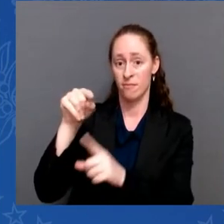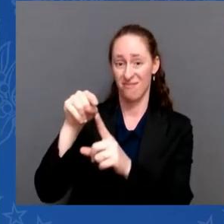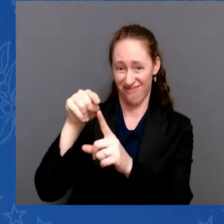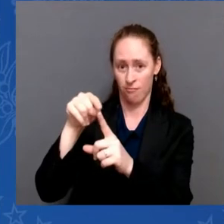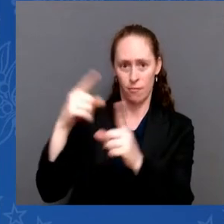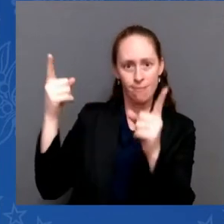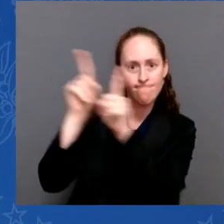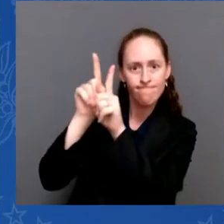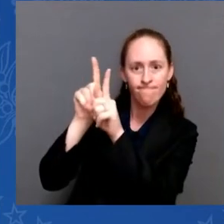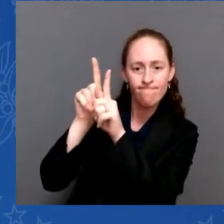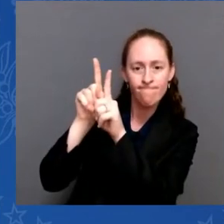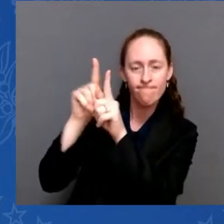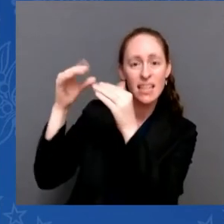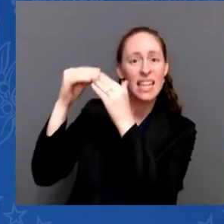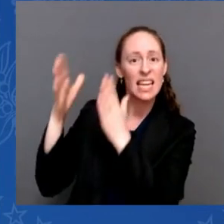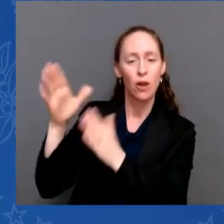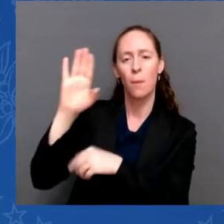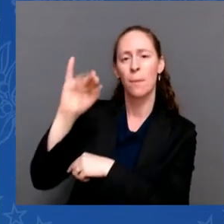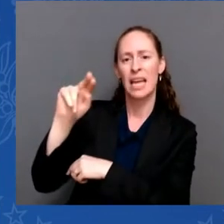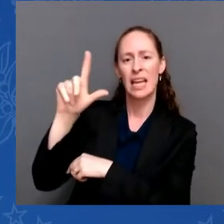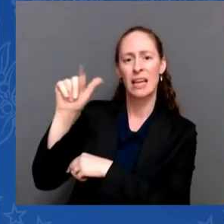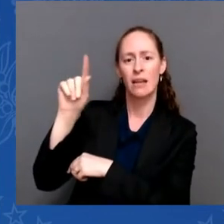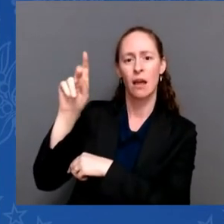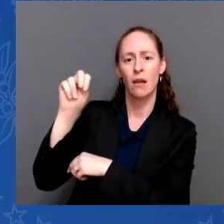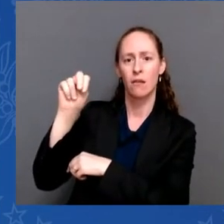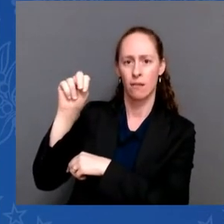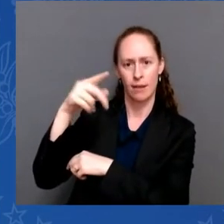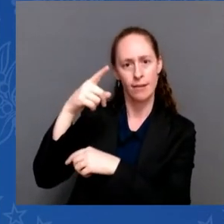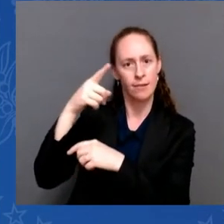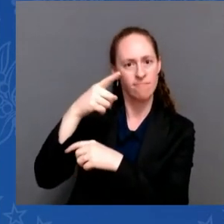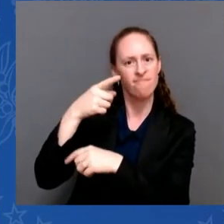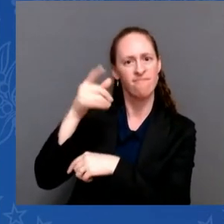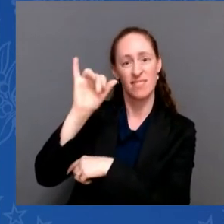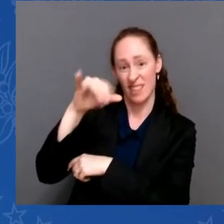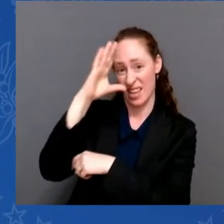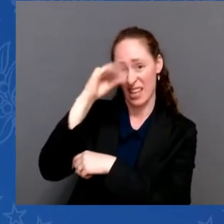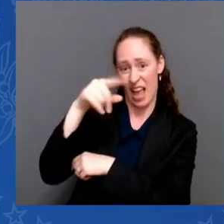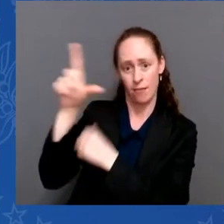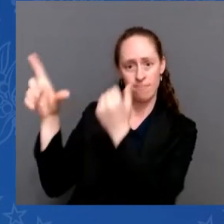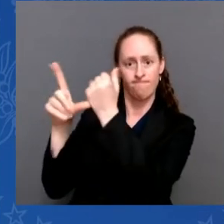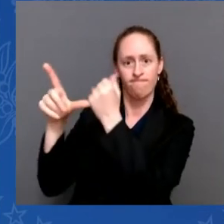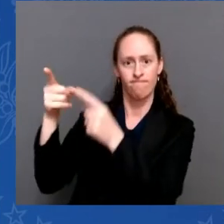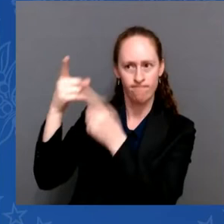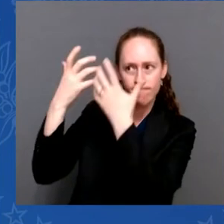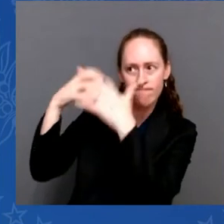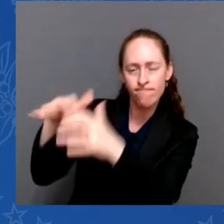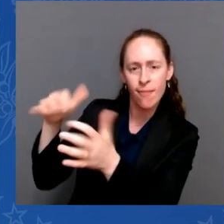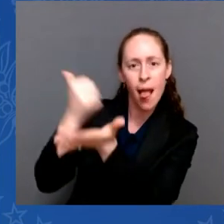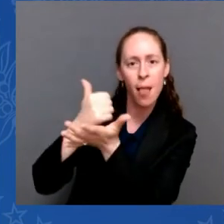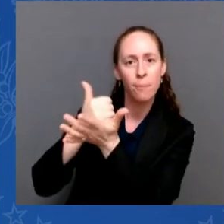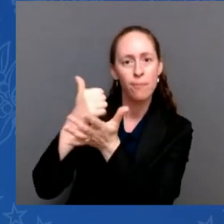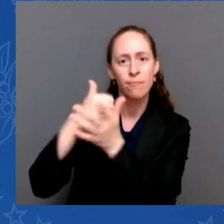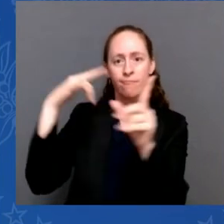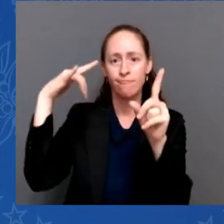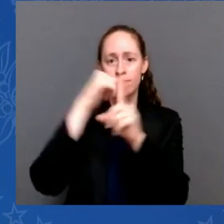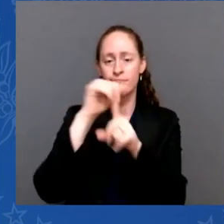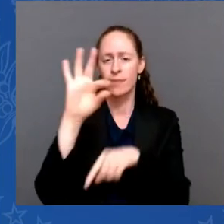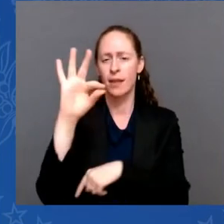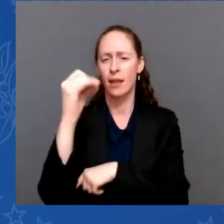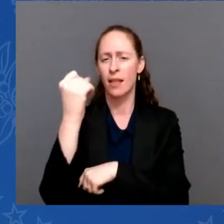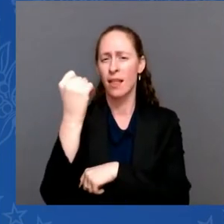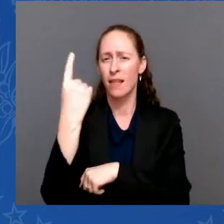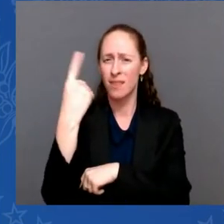the time the terrorist attacked 9-11. He was deeply involved in the planning of 9-11, one of the most